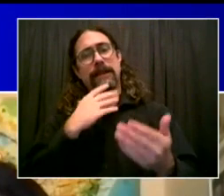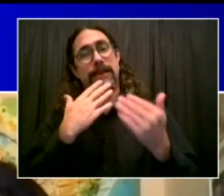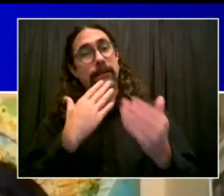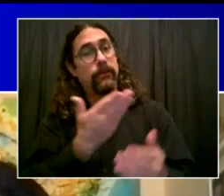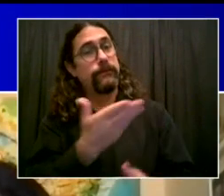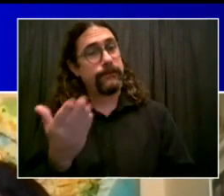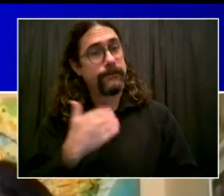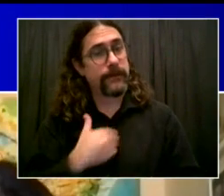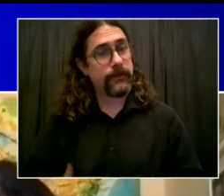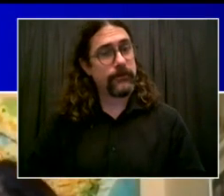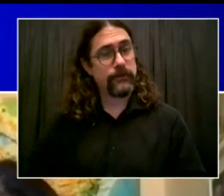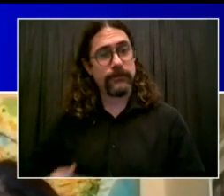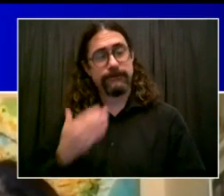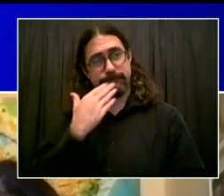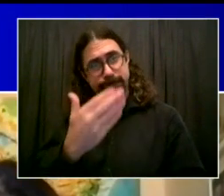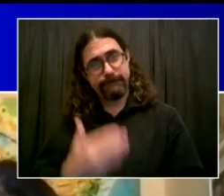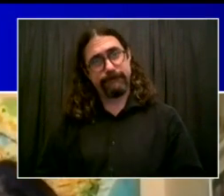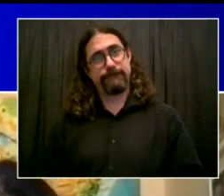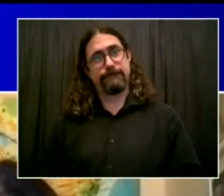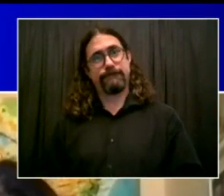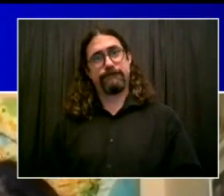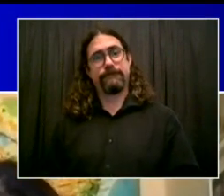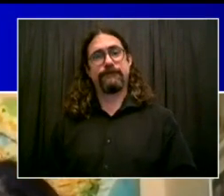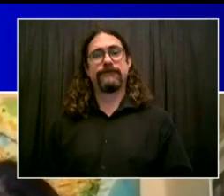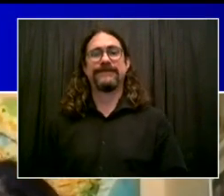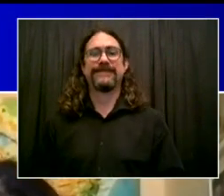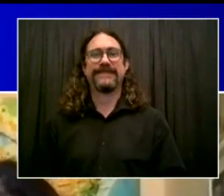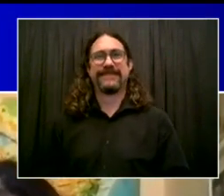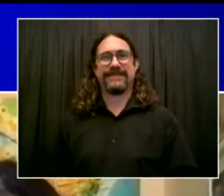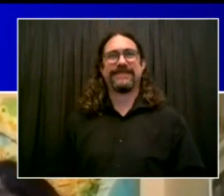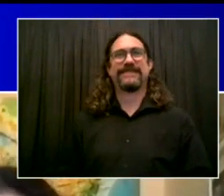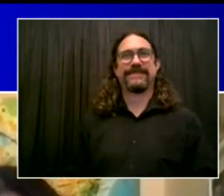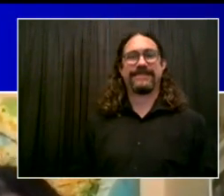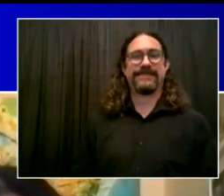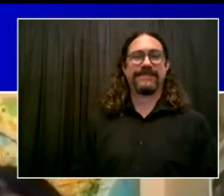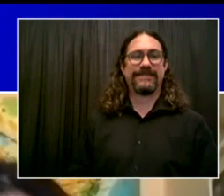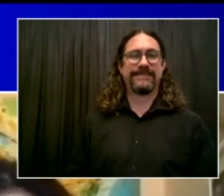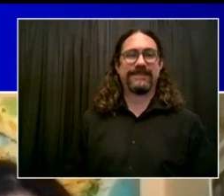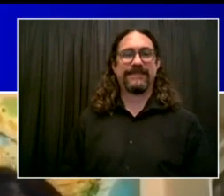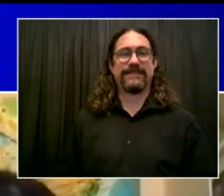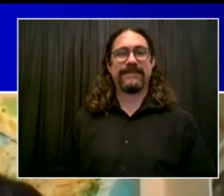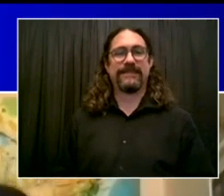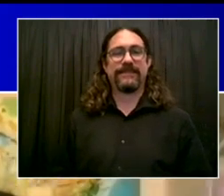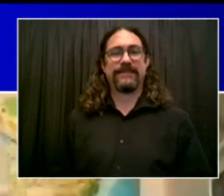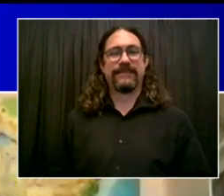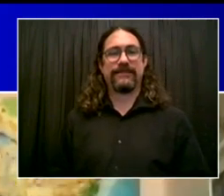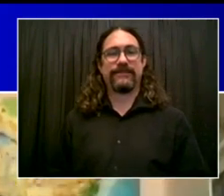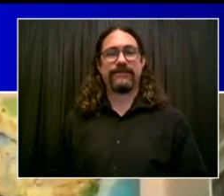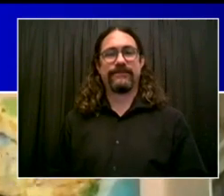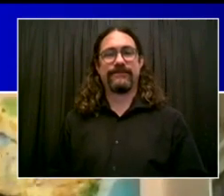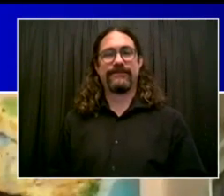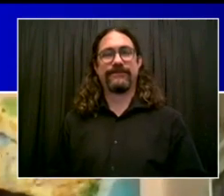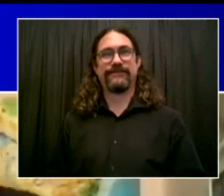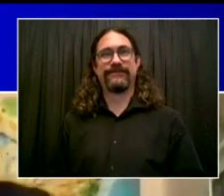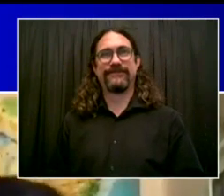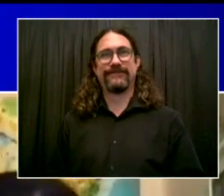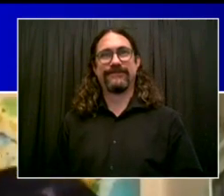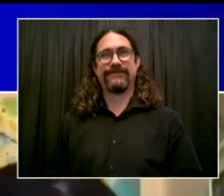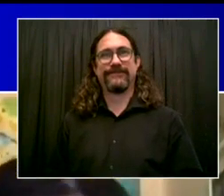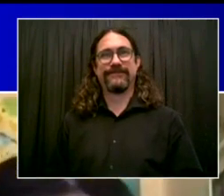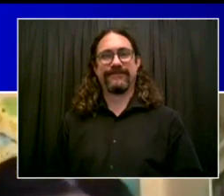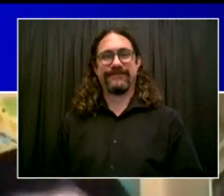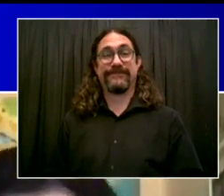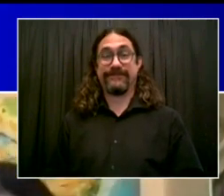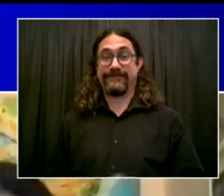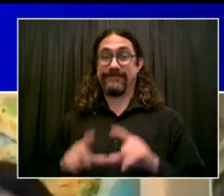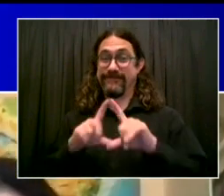Here's my response to you. I thought you'd like this message. Hold it. Yeah, I'm right. There we go. I thought you'd